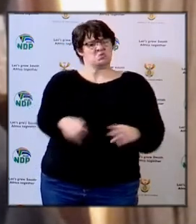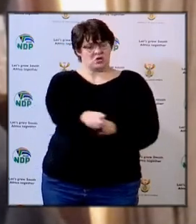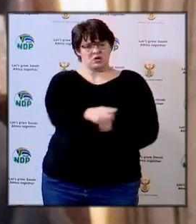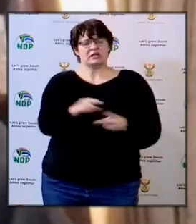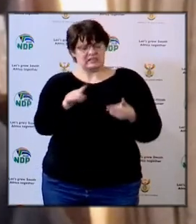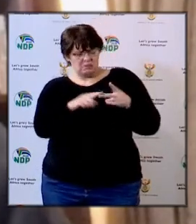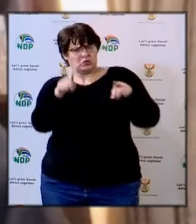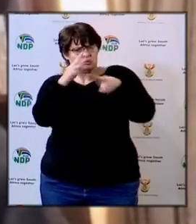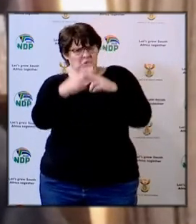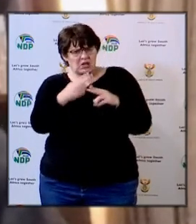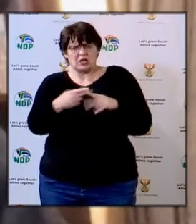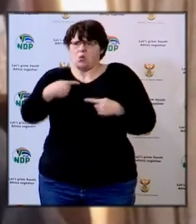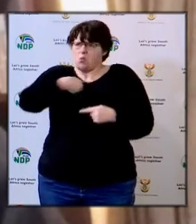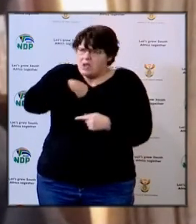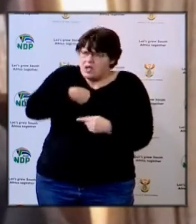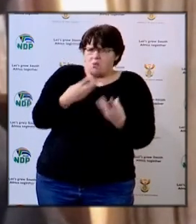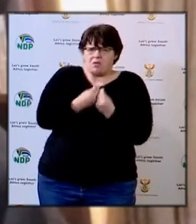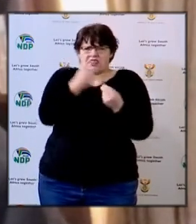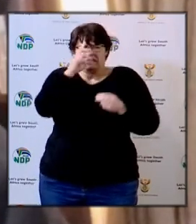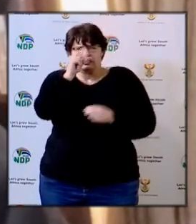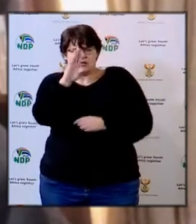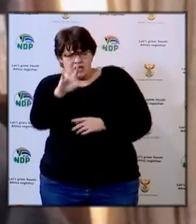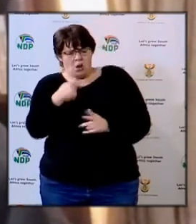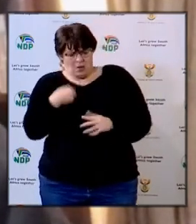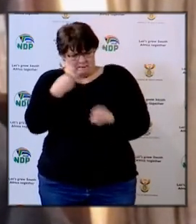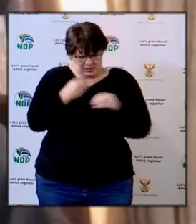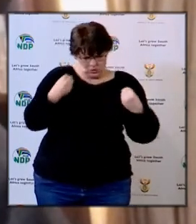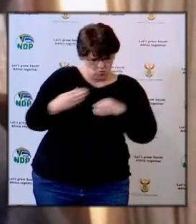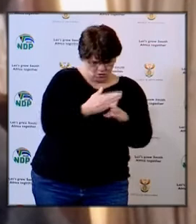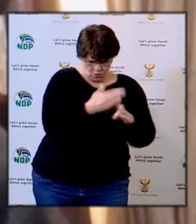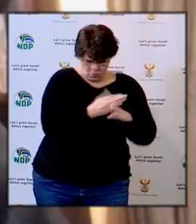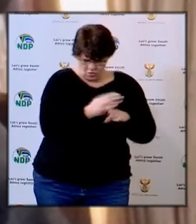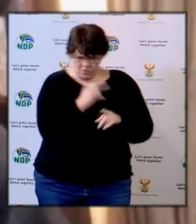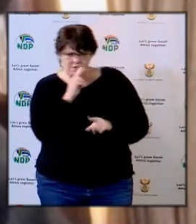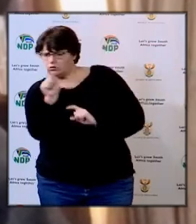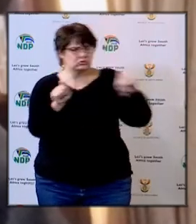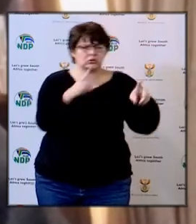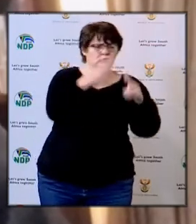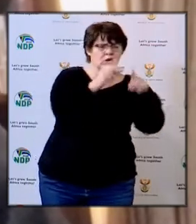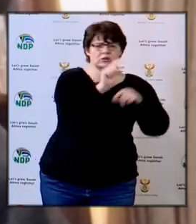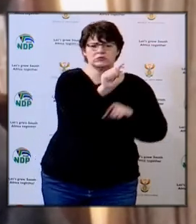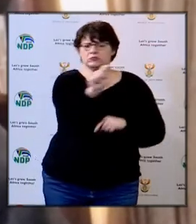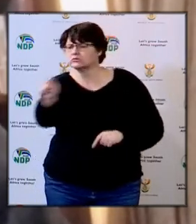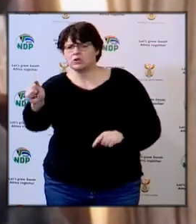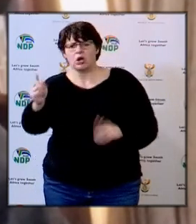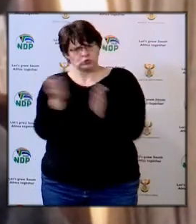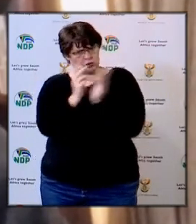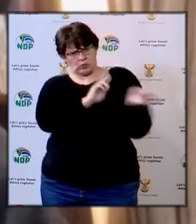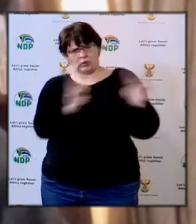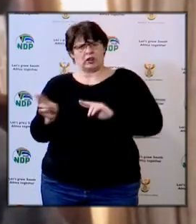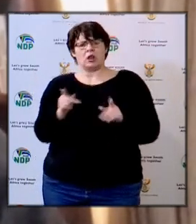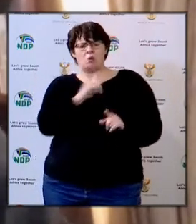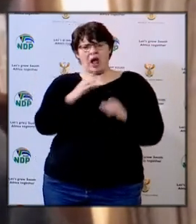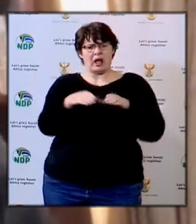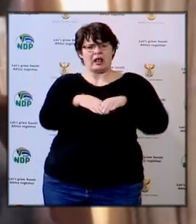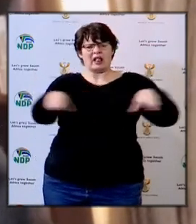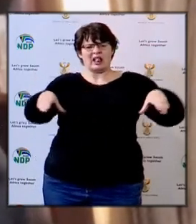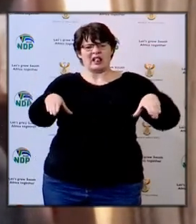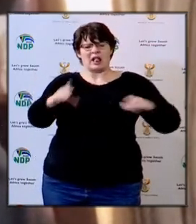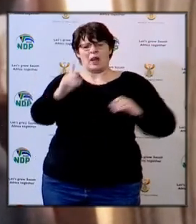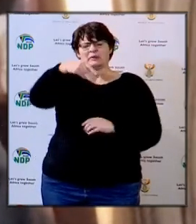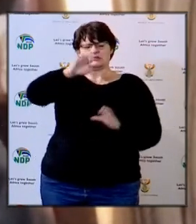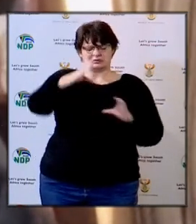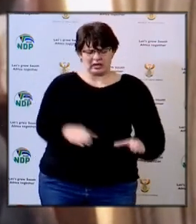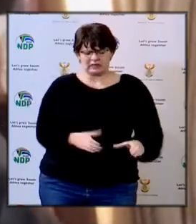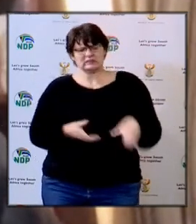ourselves together with DBE are on the ground now, making sure that all the schools with pit latrines